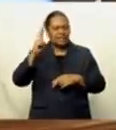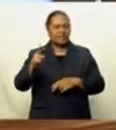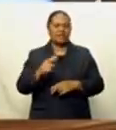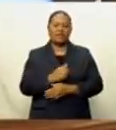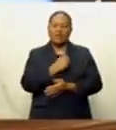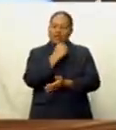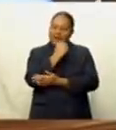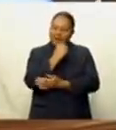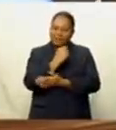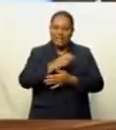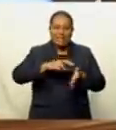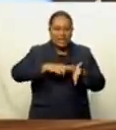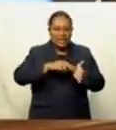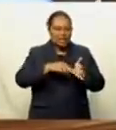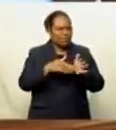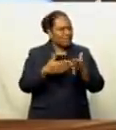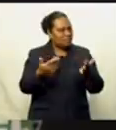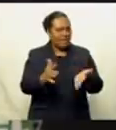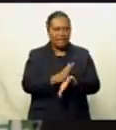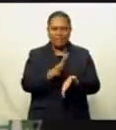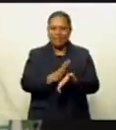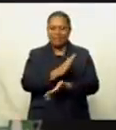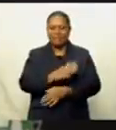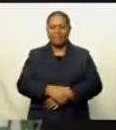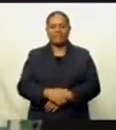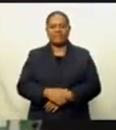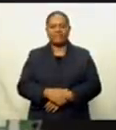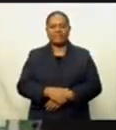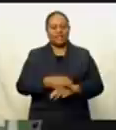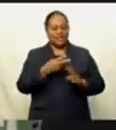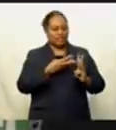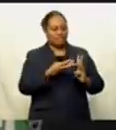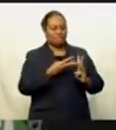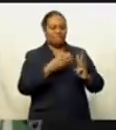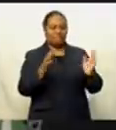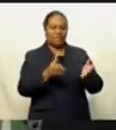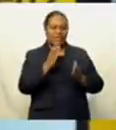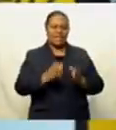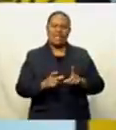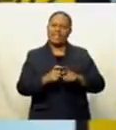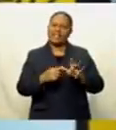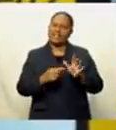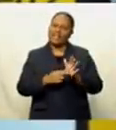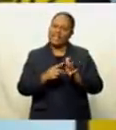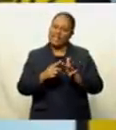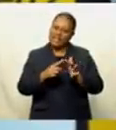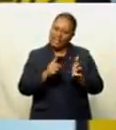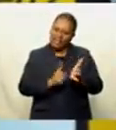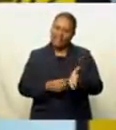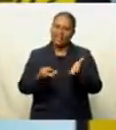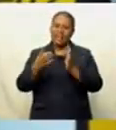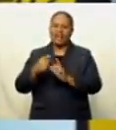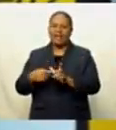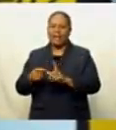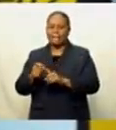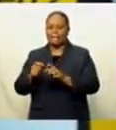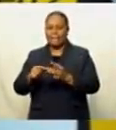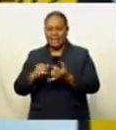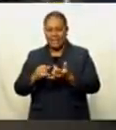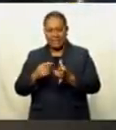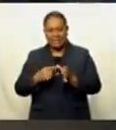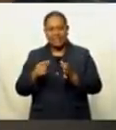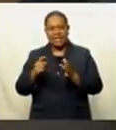moon about the selection. Akul Adama has more. The three players are Daniel Saifiti, Apisai Koruisau and Tarik Sims.